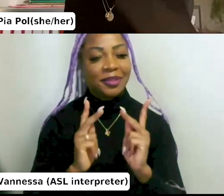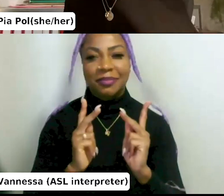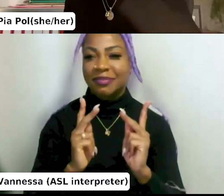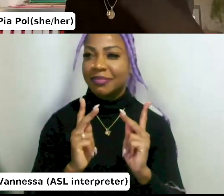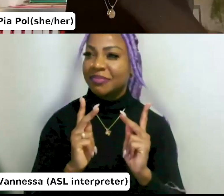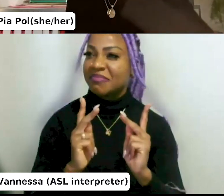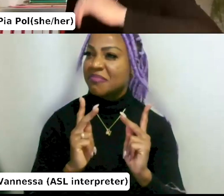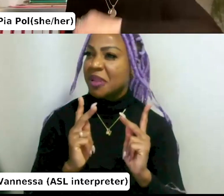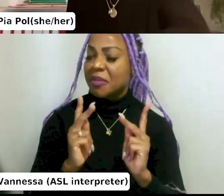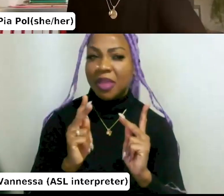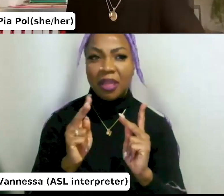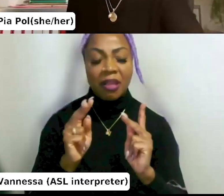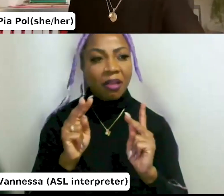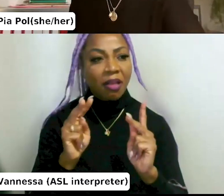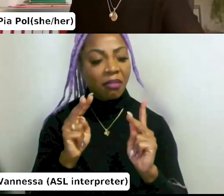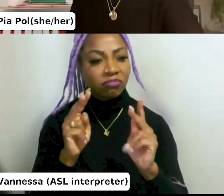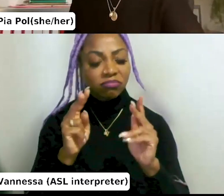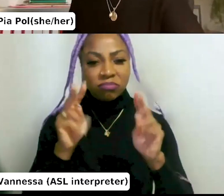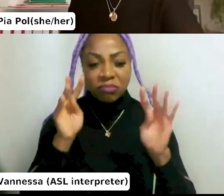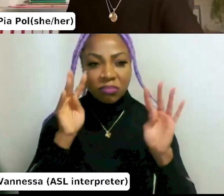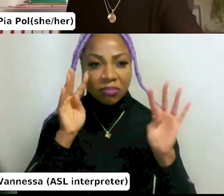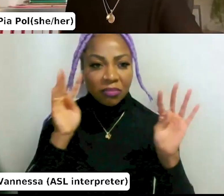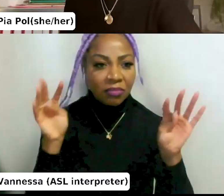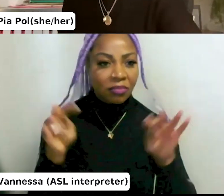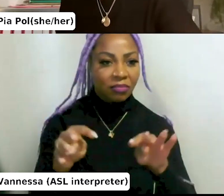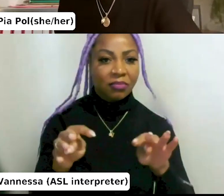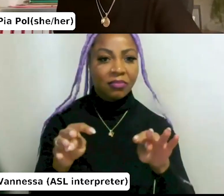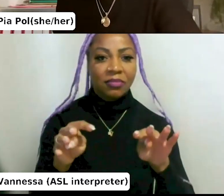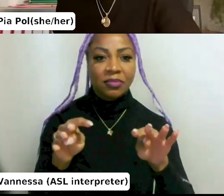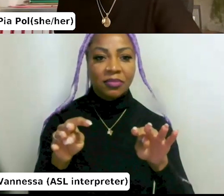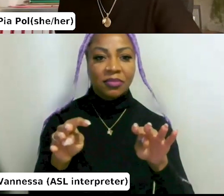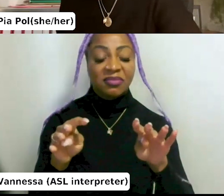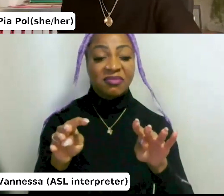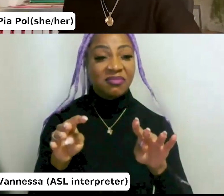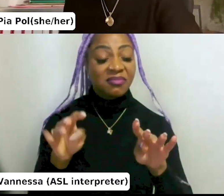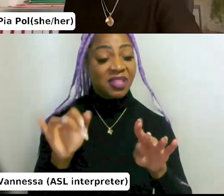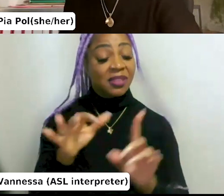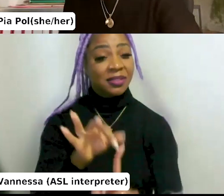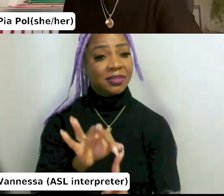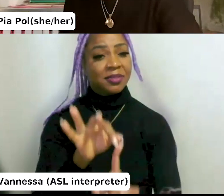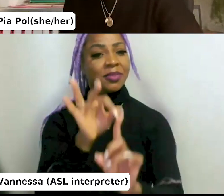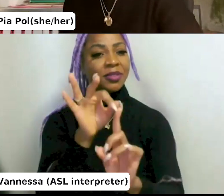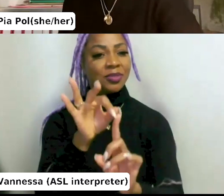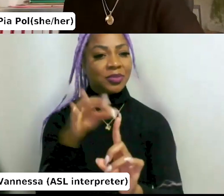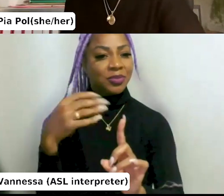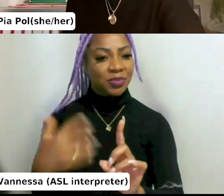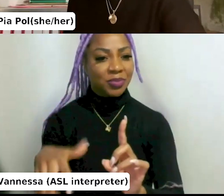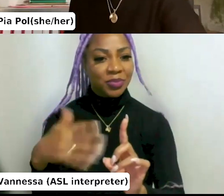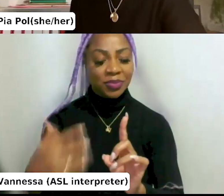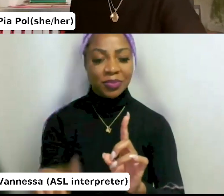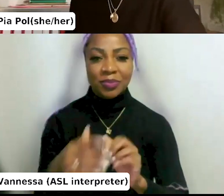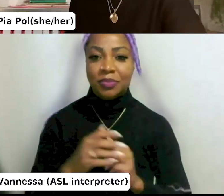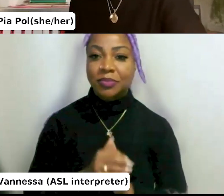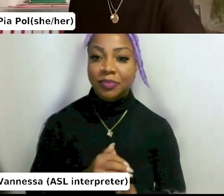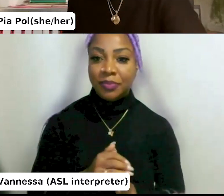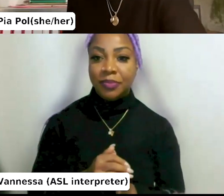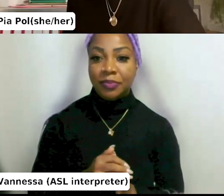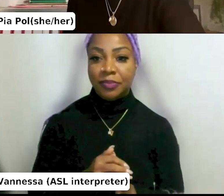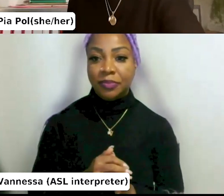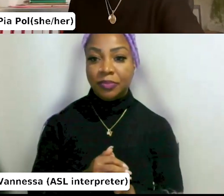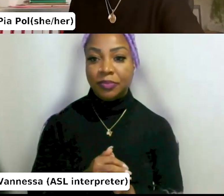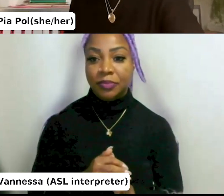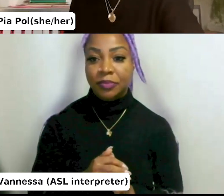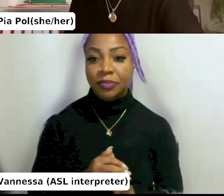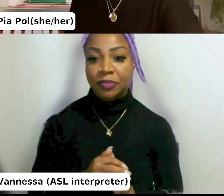pay to it, which was, which was truly, truly a gift, um, uh, to receive, but maybe to dive into, uh, the